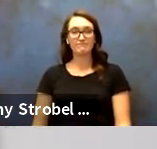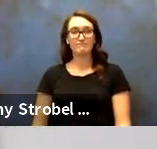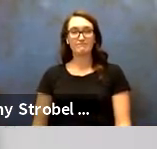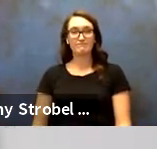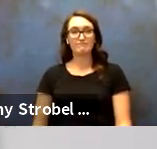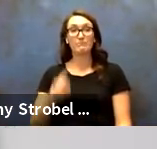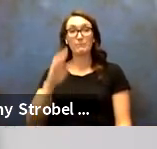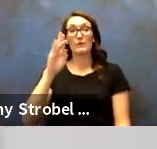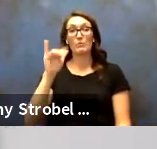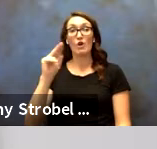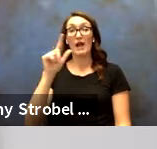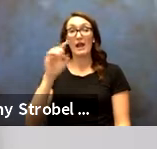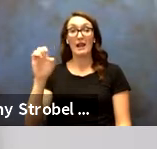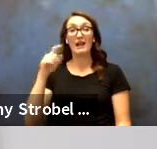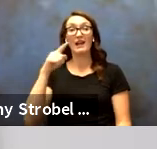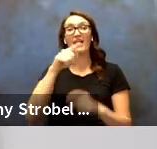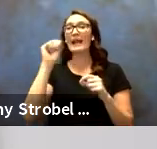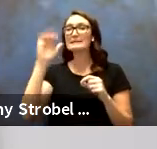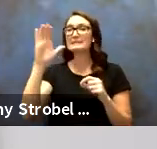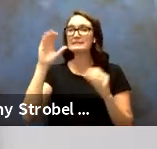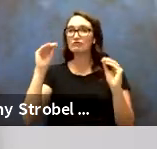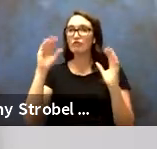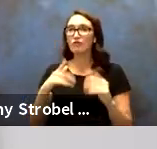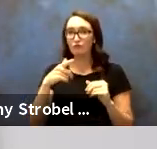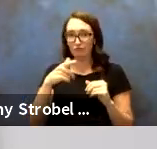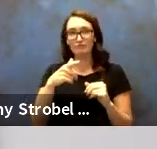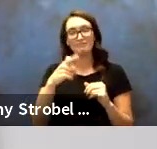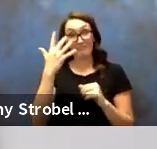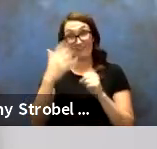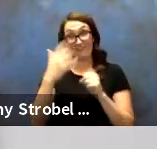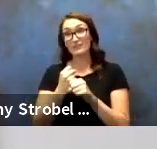Brian Lee, Air Conditioning Instructor, five years.